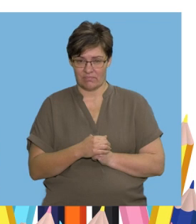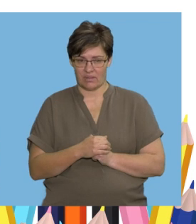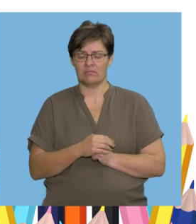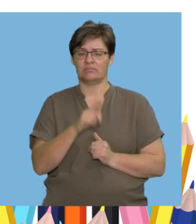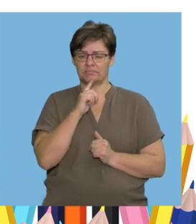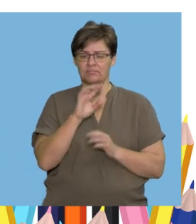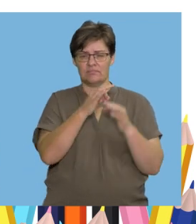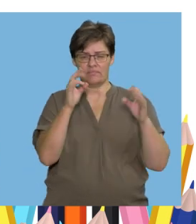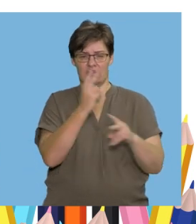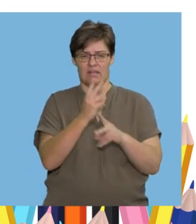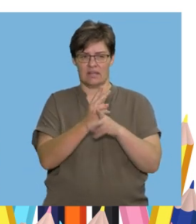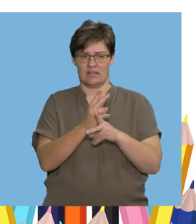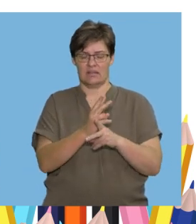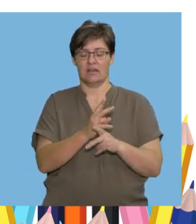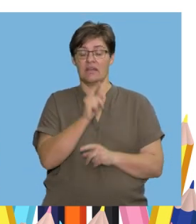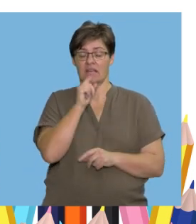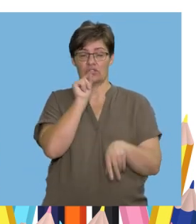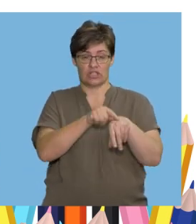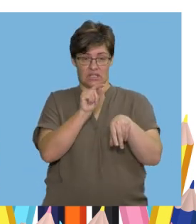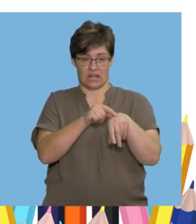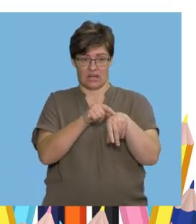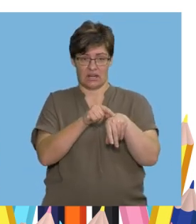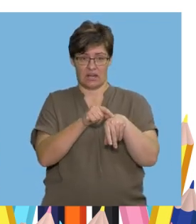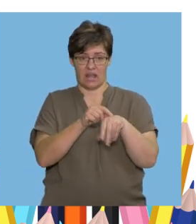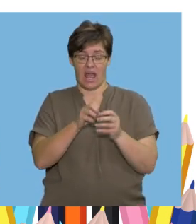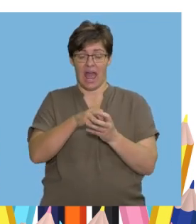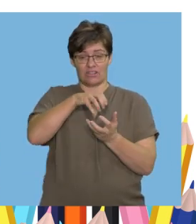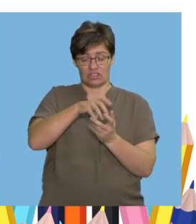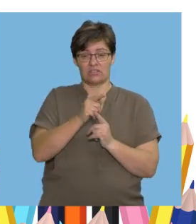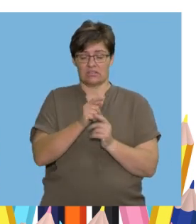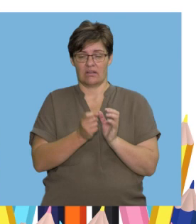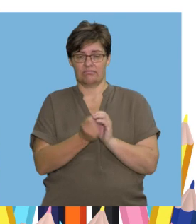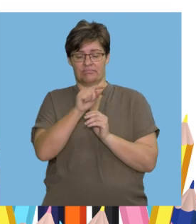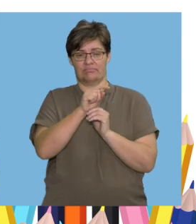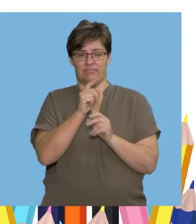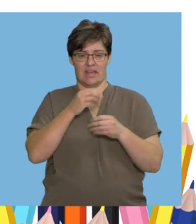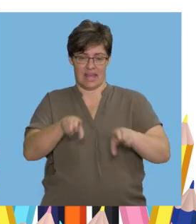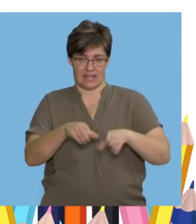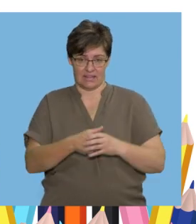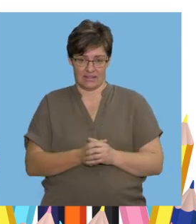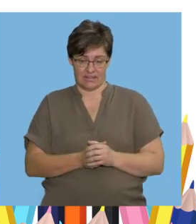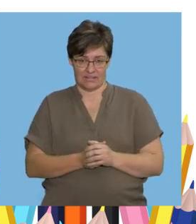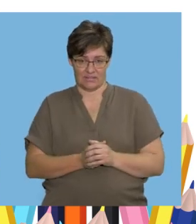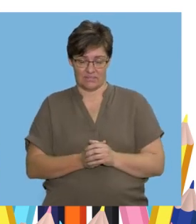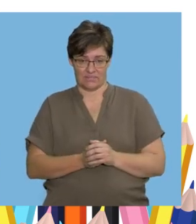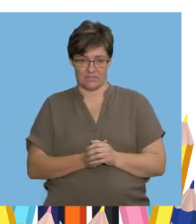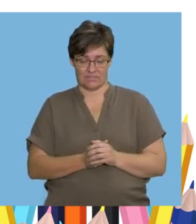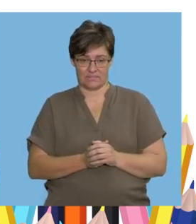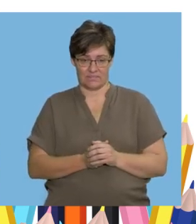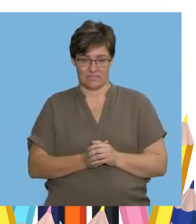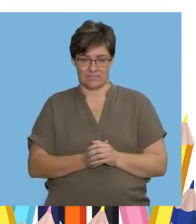Let's say that sentence again The chicken hatched an egg The chicken